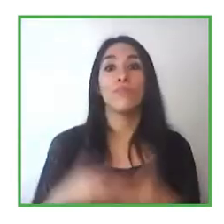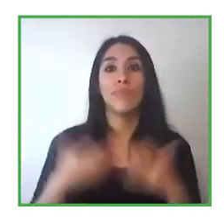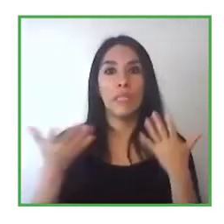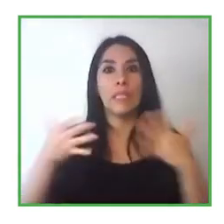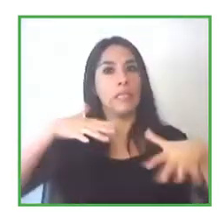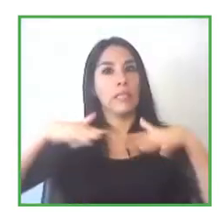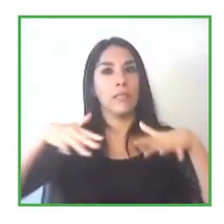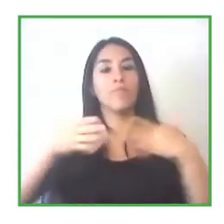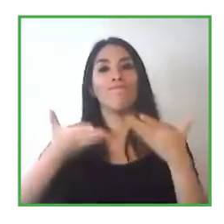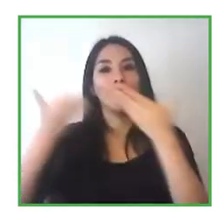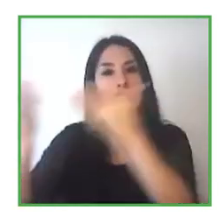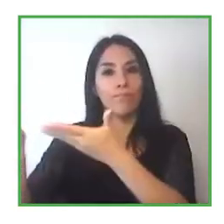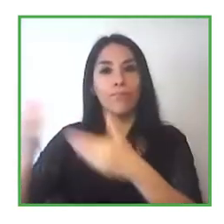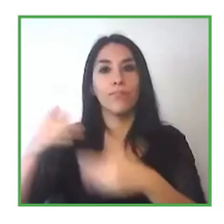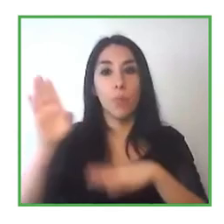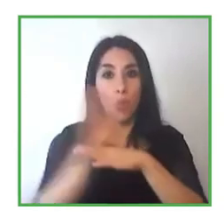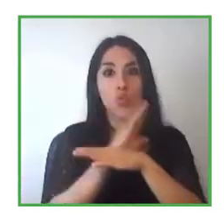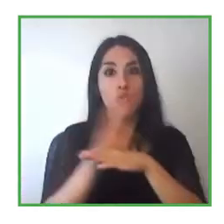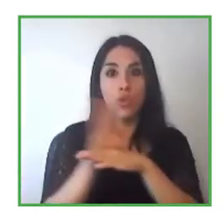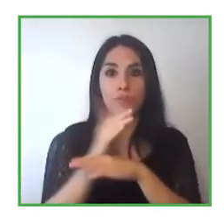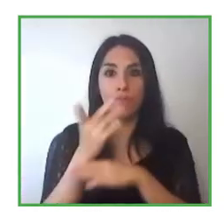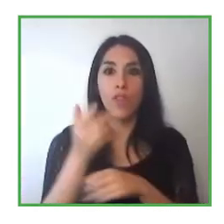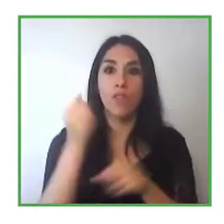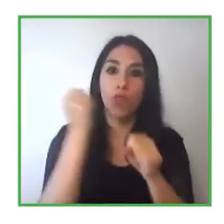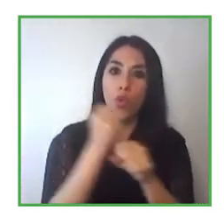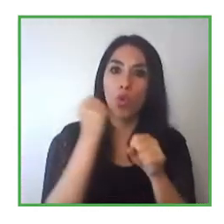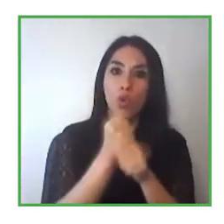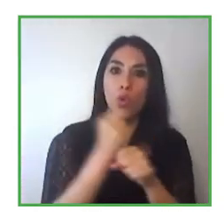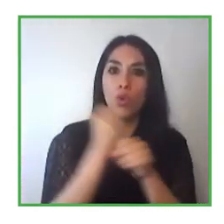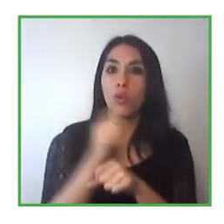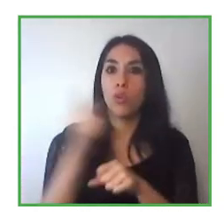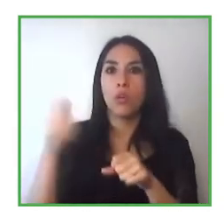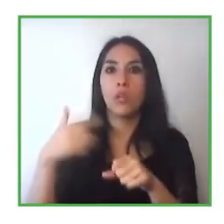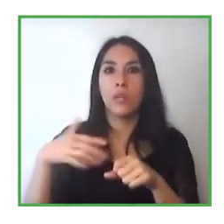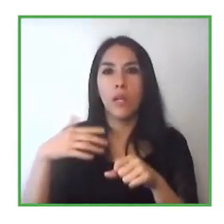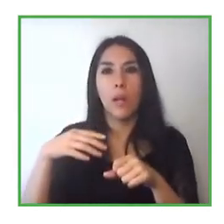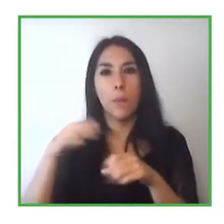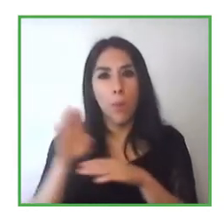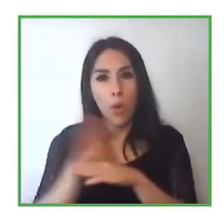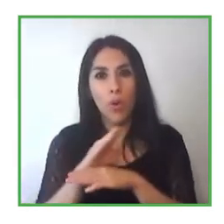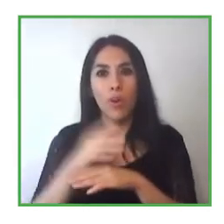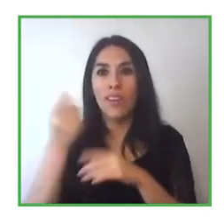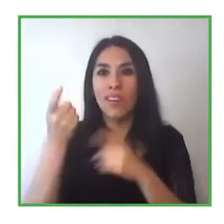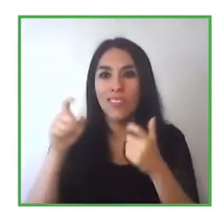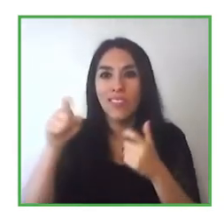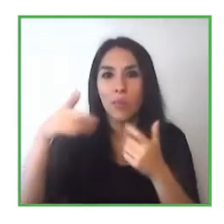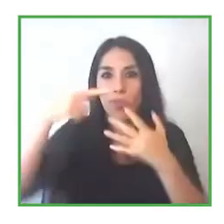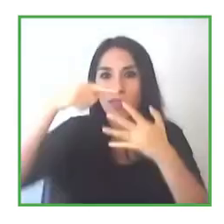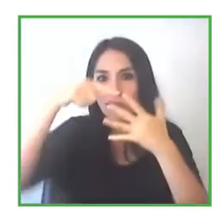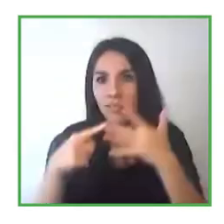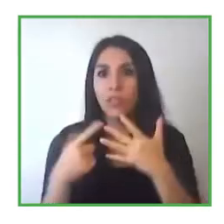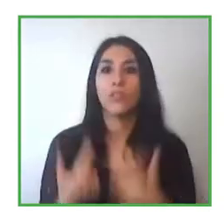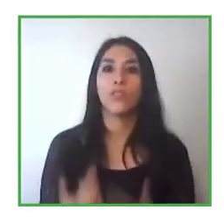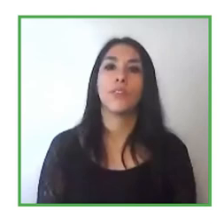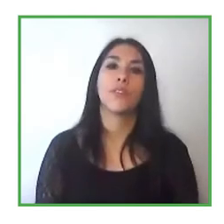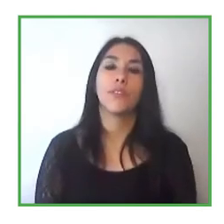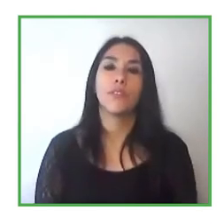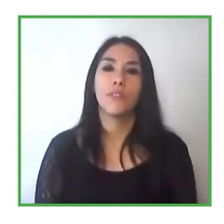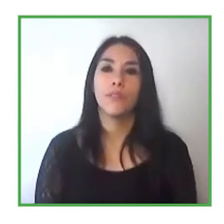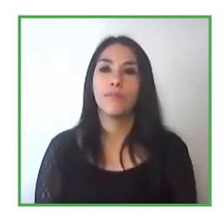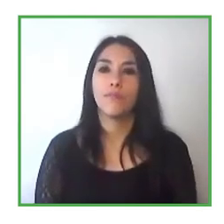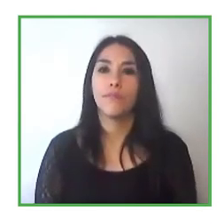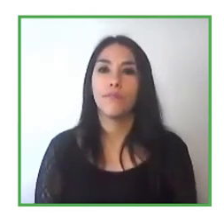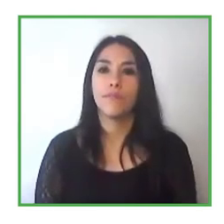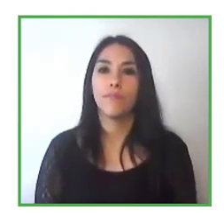to the companies and we need to be efficient and we need to be competent as well almost a nine